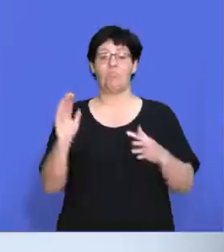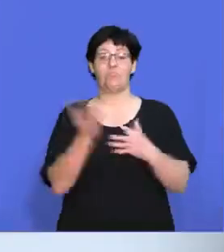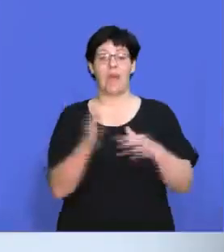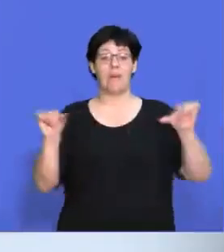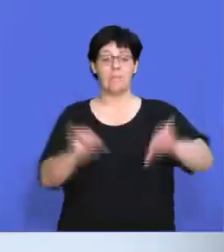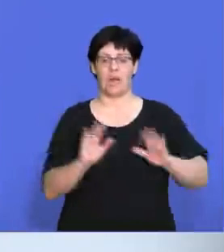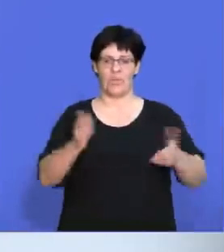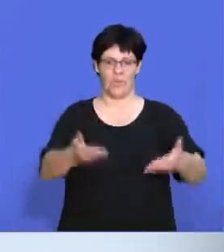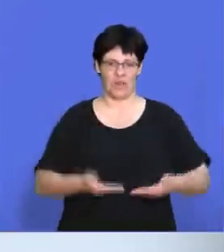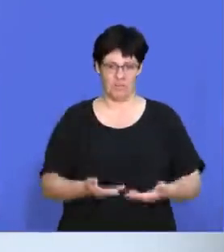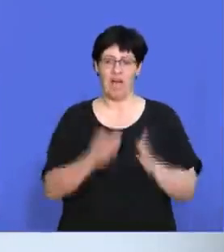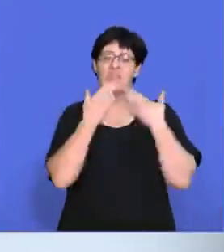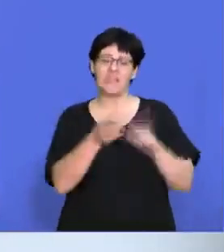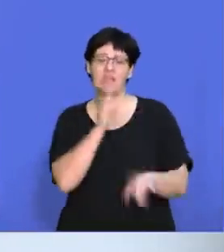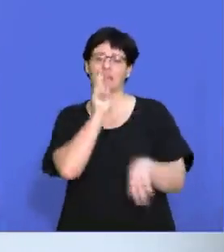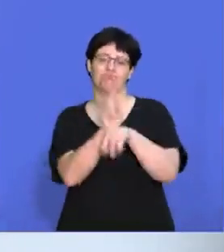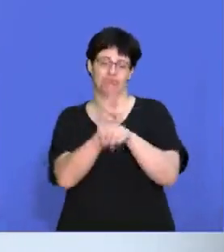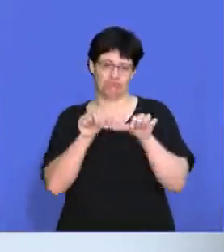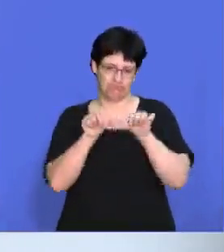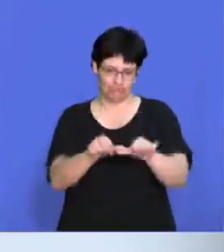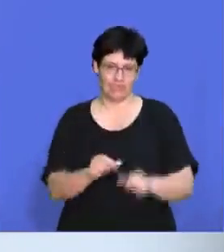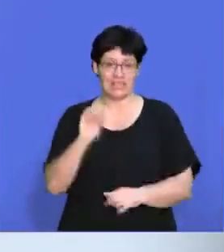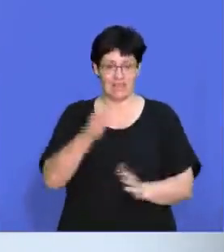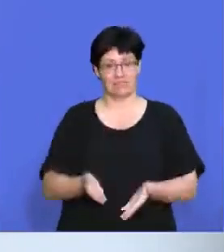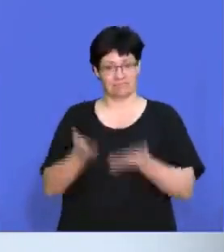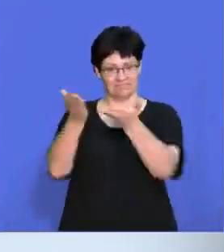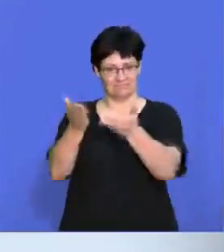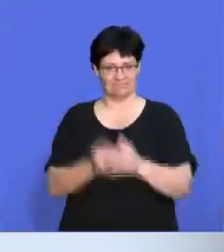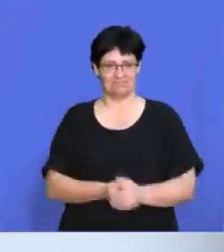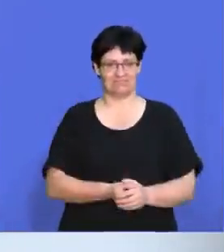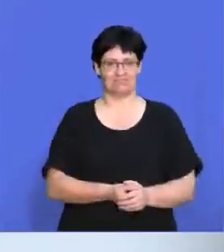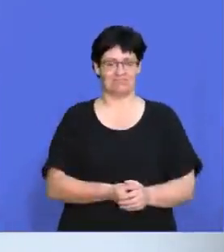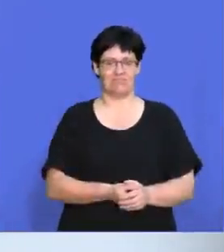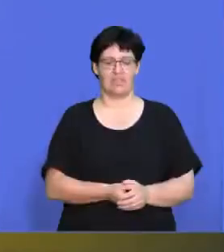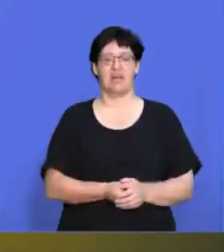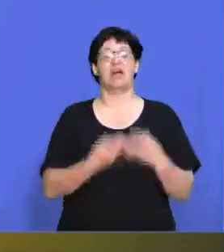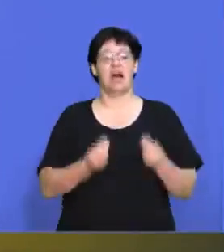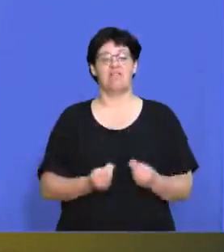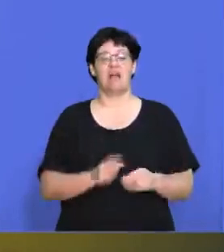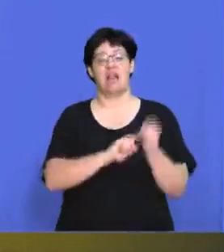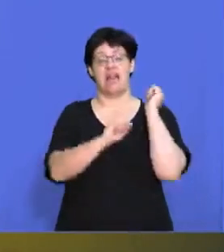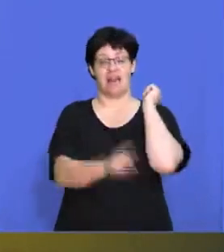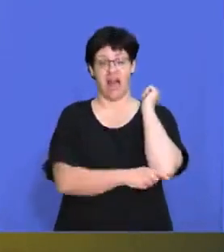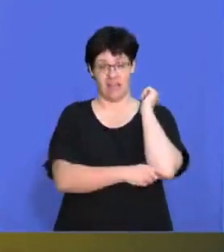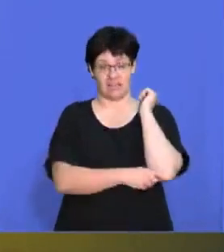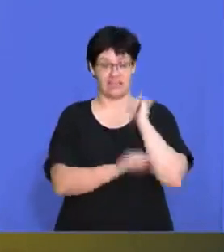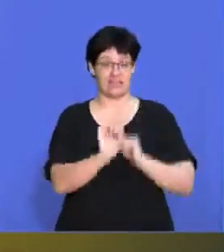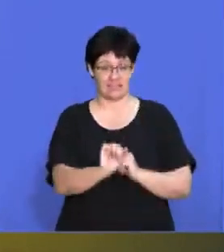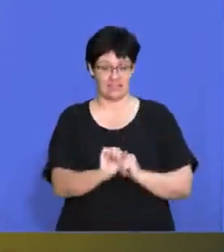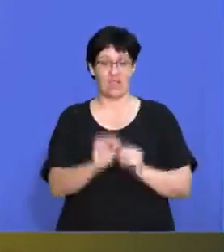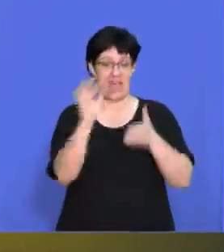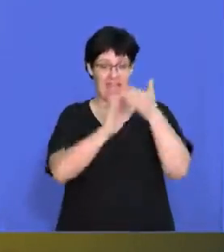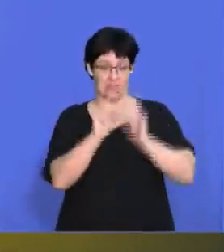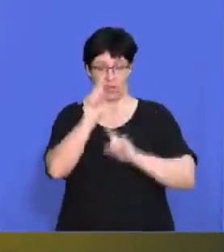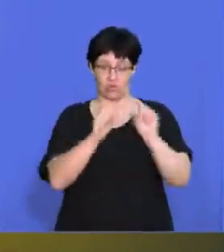Welcome back from the break, guys. Thank you so much for joining us. Dave, thank you. Over to you. All right, we're going to be going through the last part